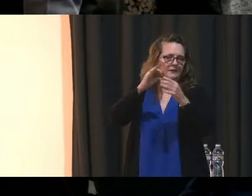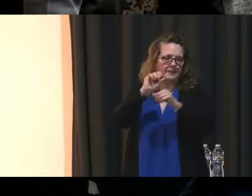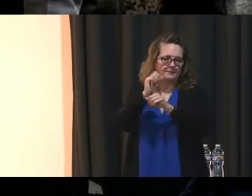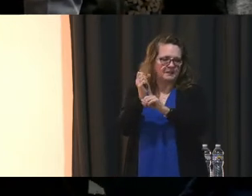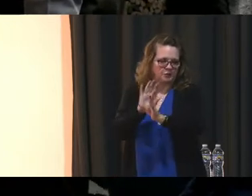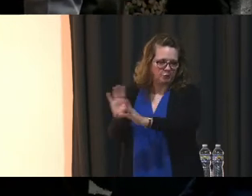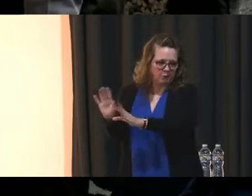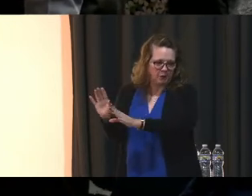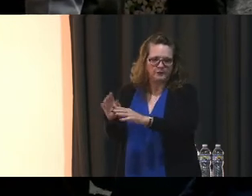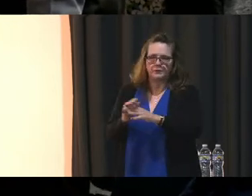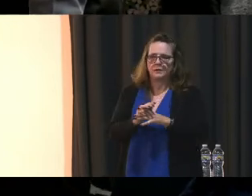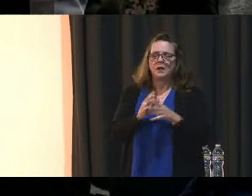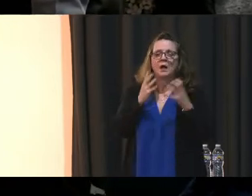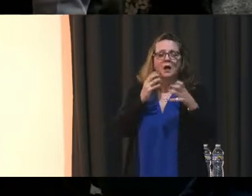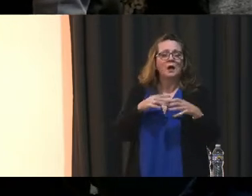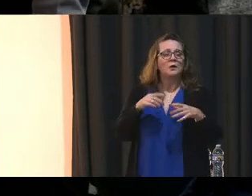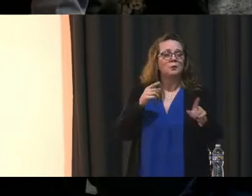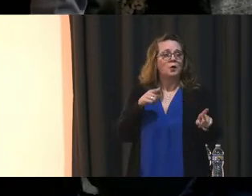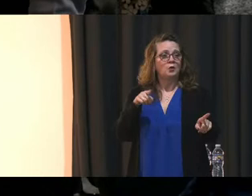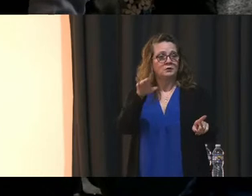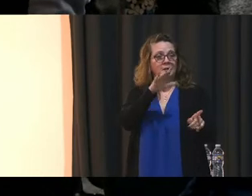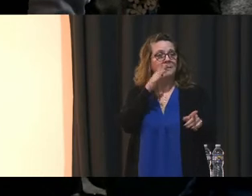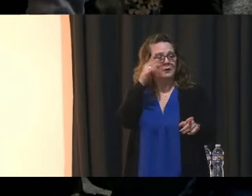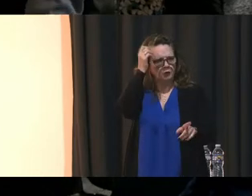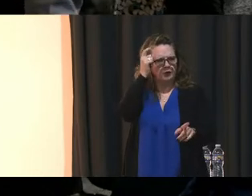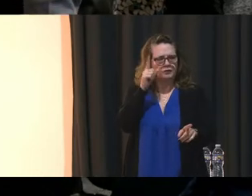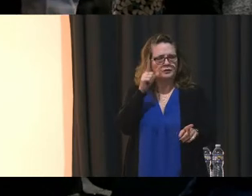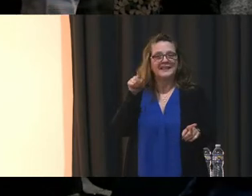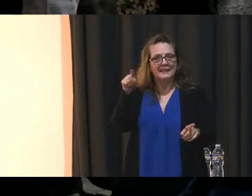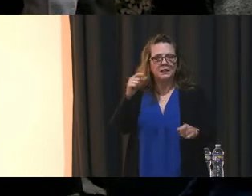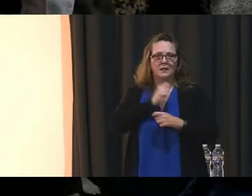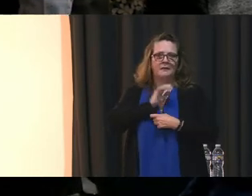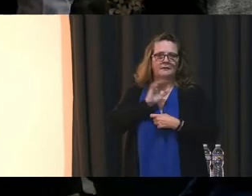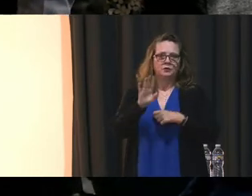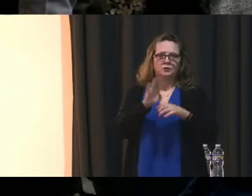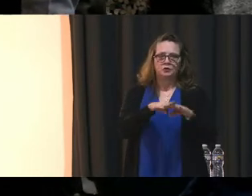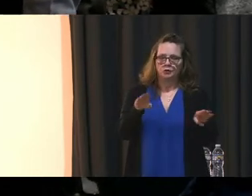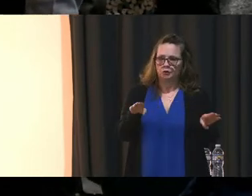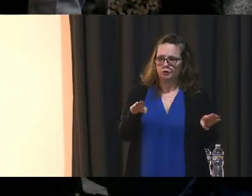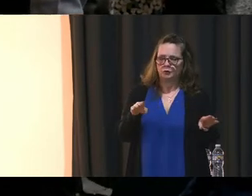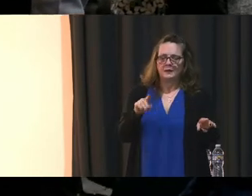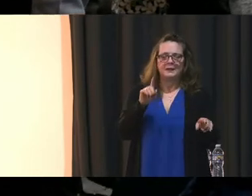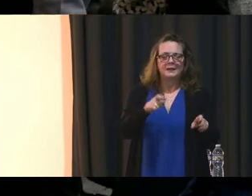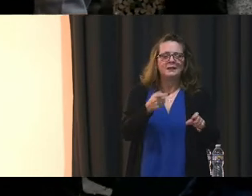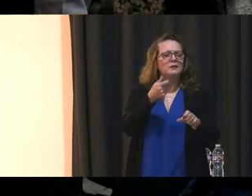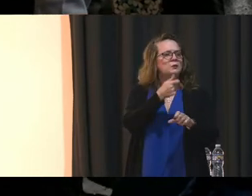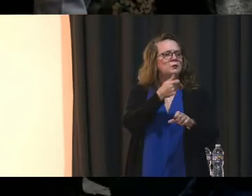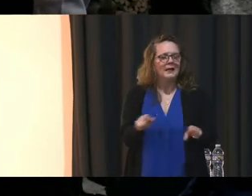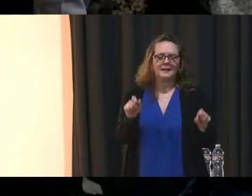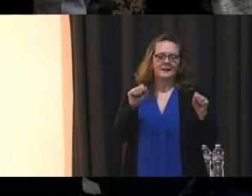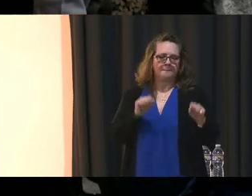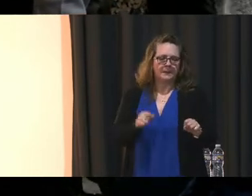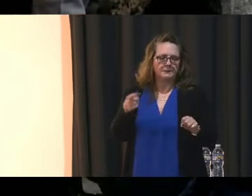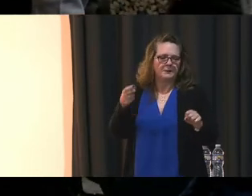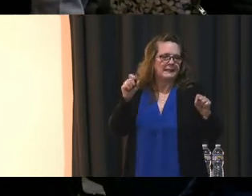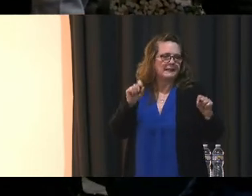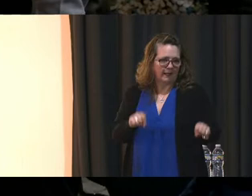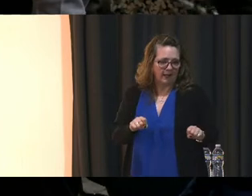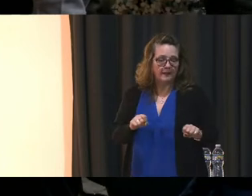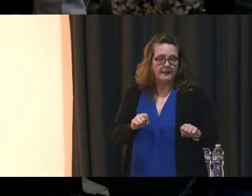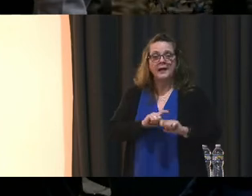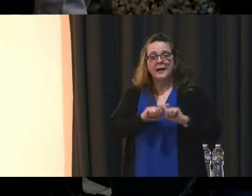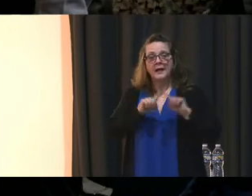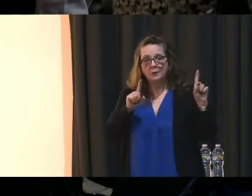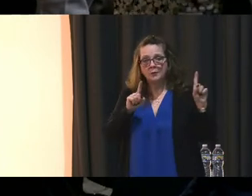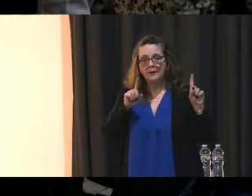the parents to understand he loves your children and he's here to do anything possibly that he can. But, however, he